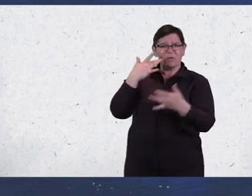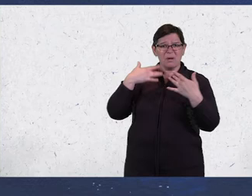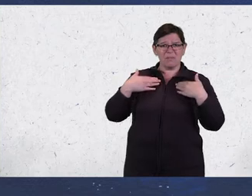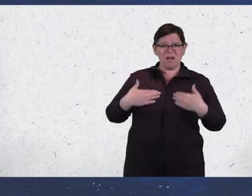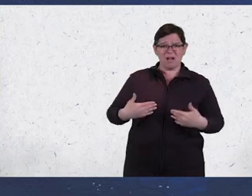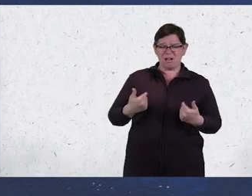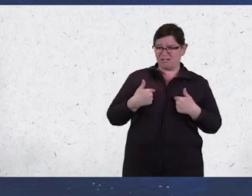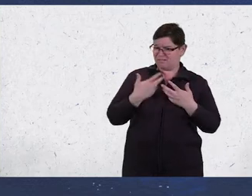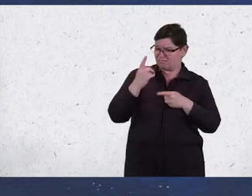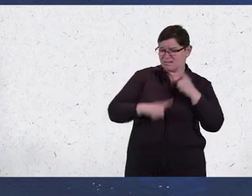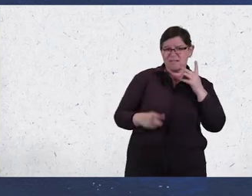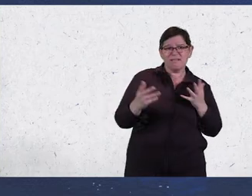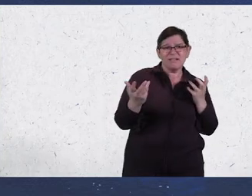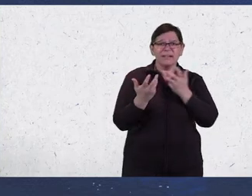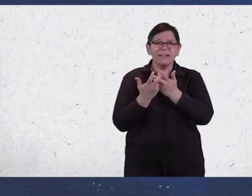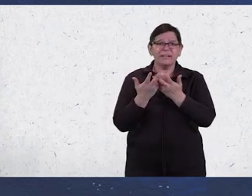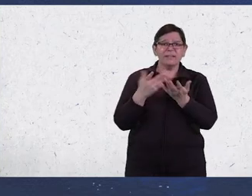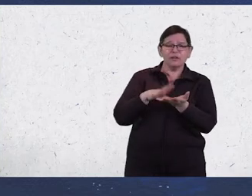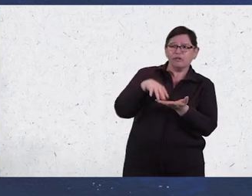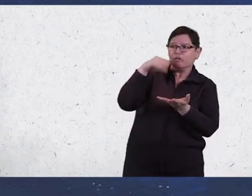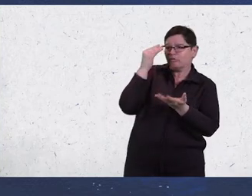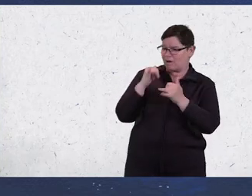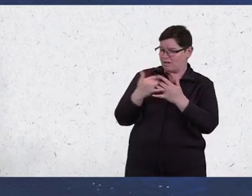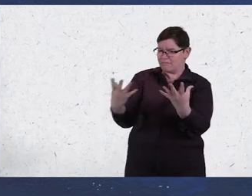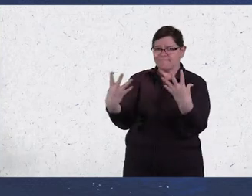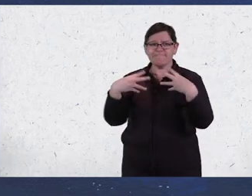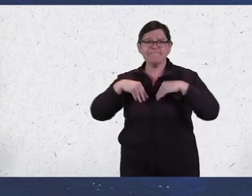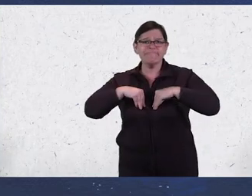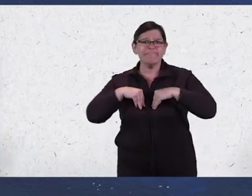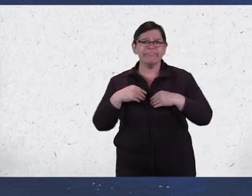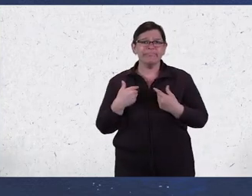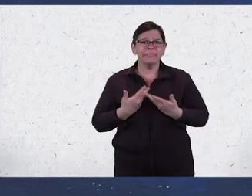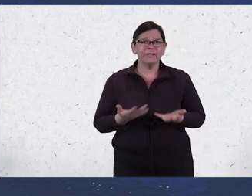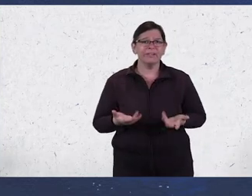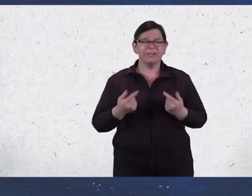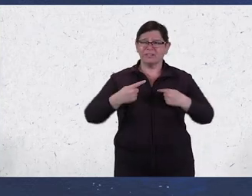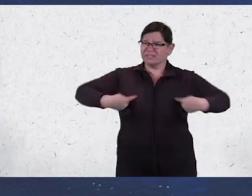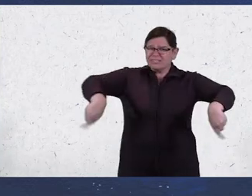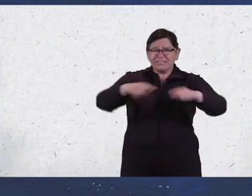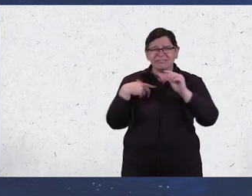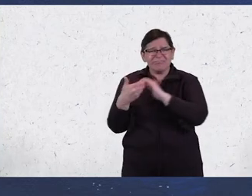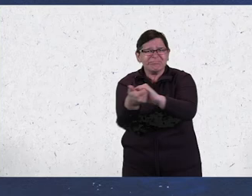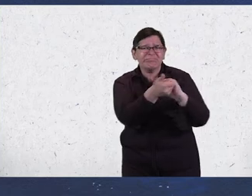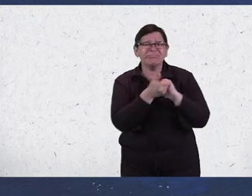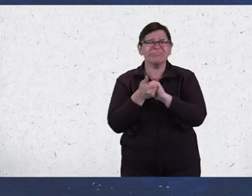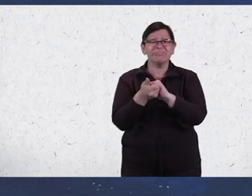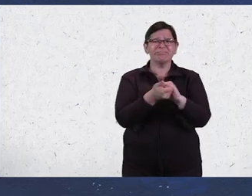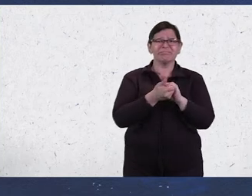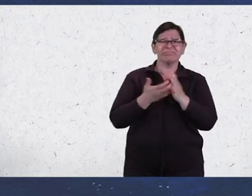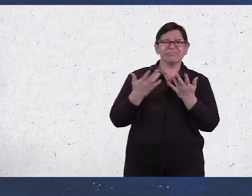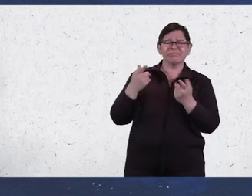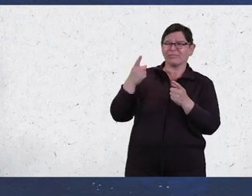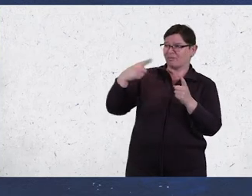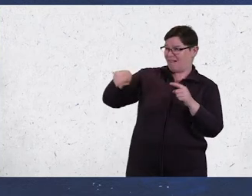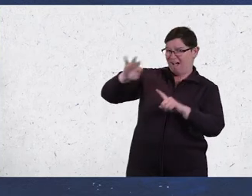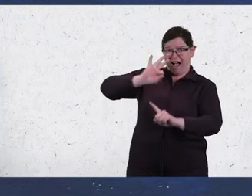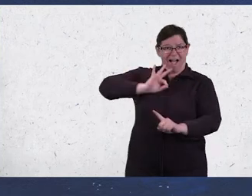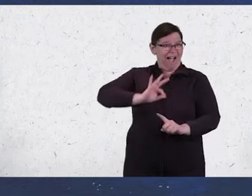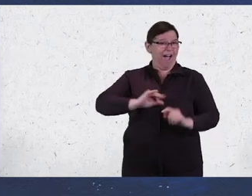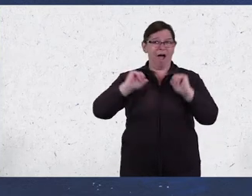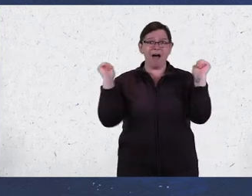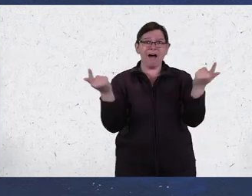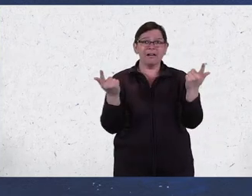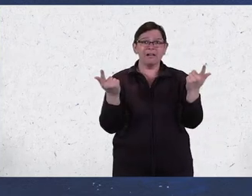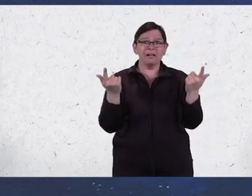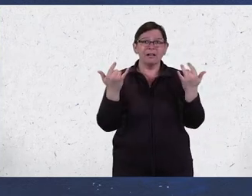We were all in this together When platitudes benefited everyone Now that thoughtfulness is no longer required For